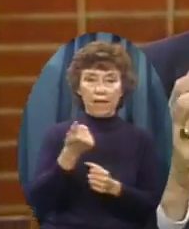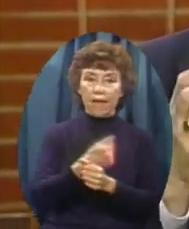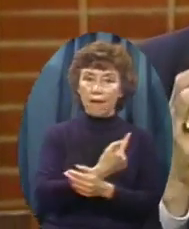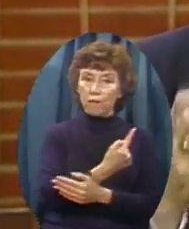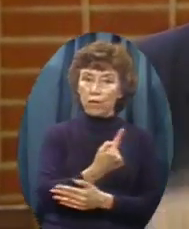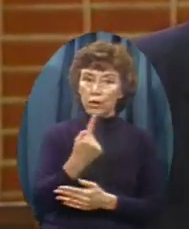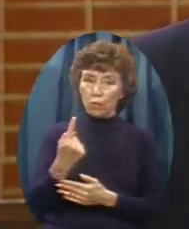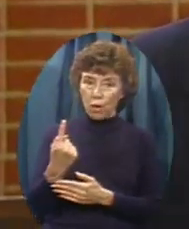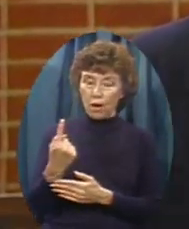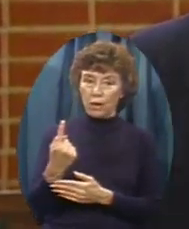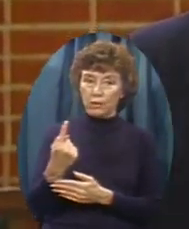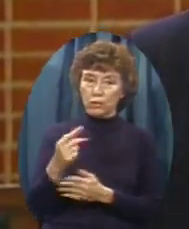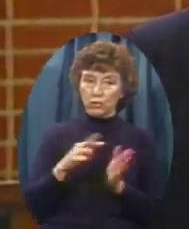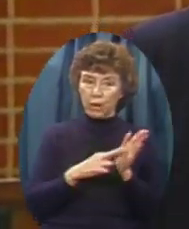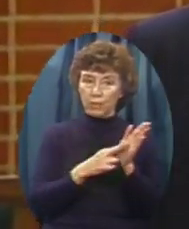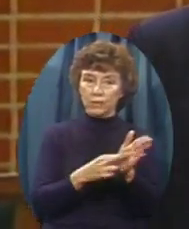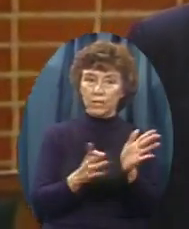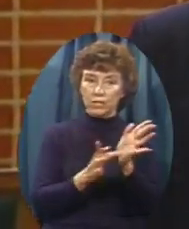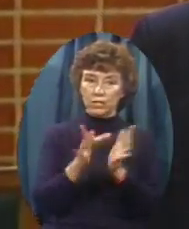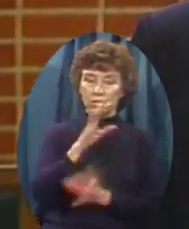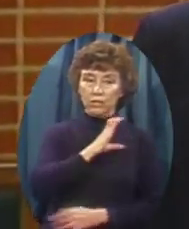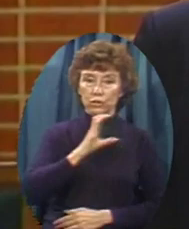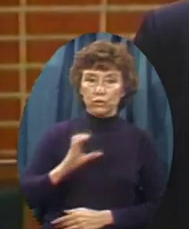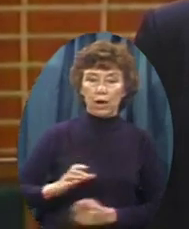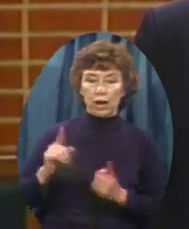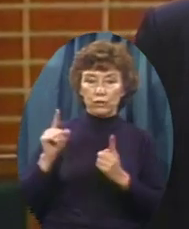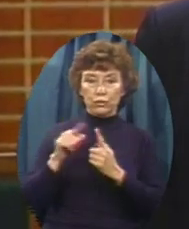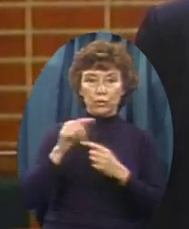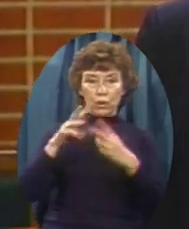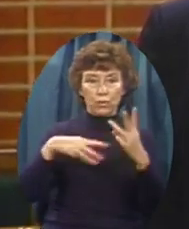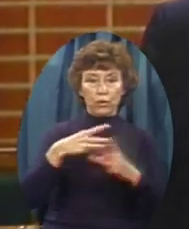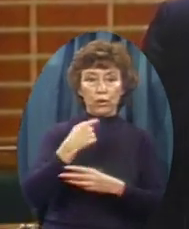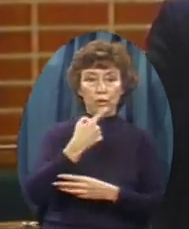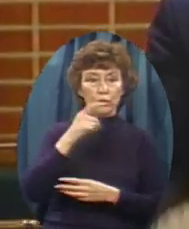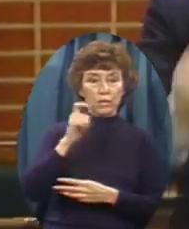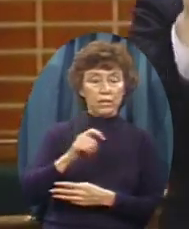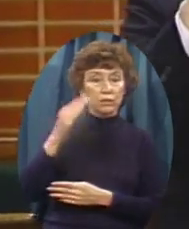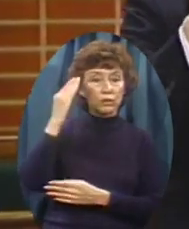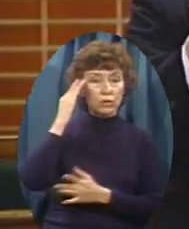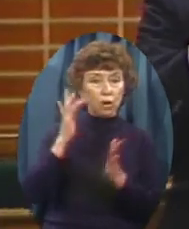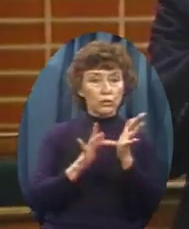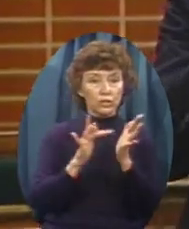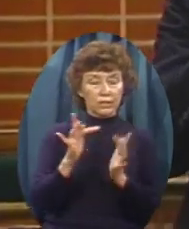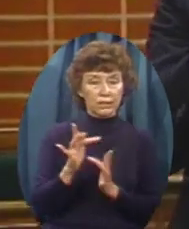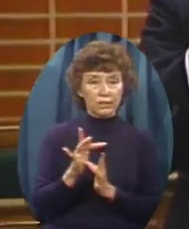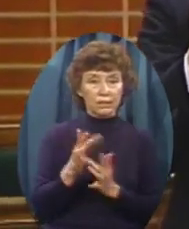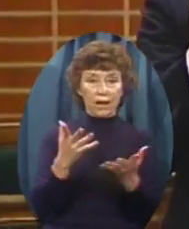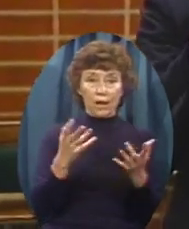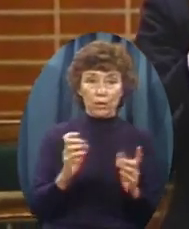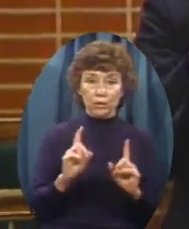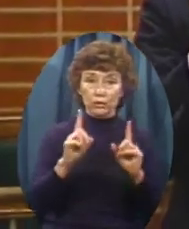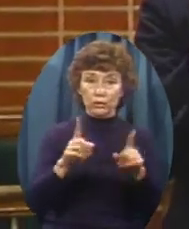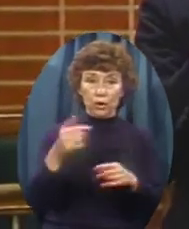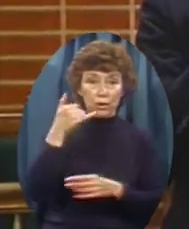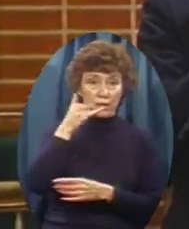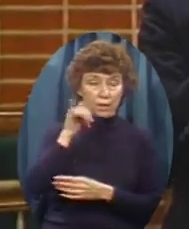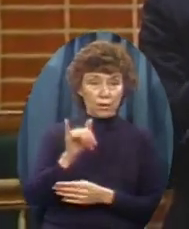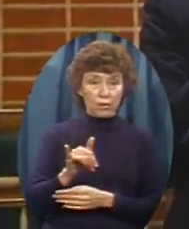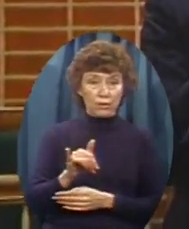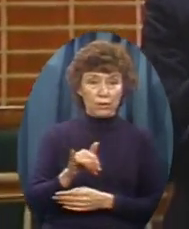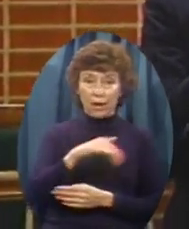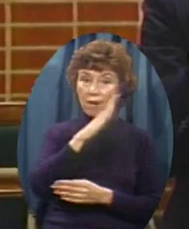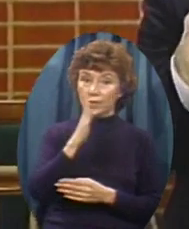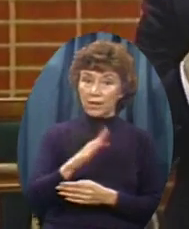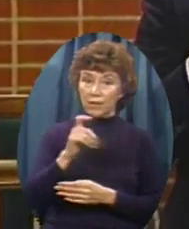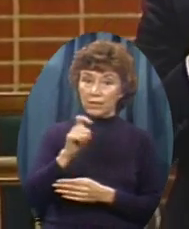of them Representing Jesus Christ To a world That needs to know him I want you to go To the telephone right now I've never needed Your help more